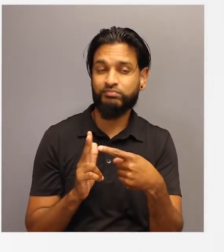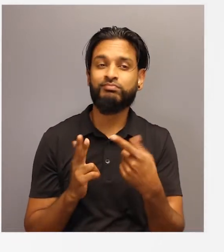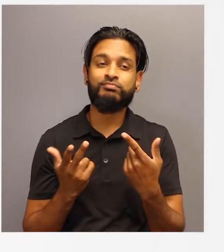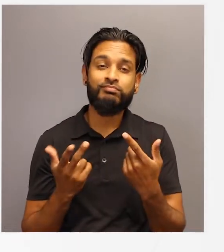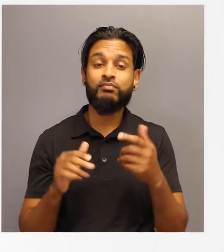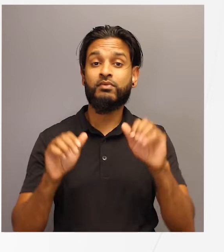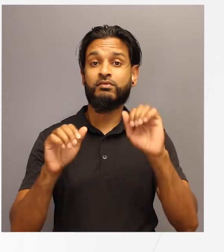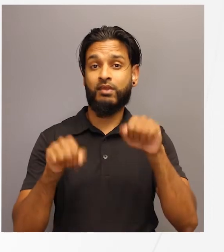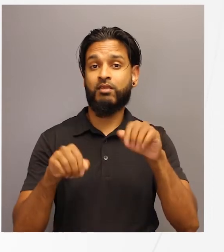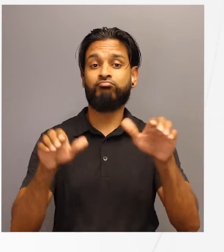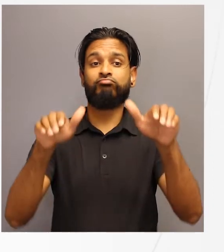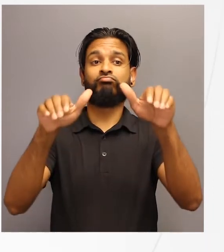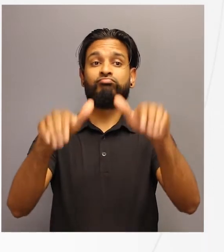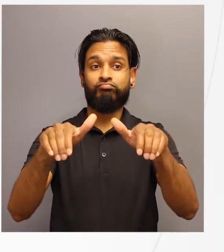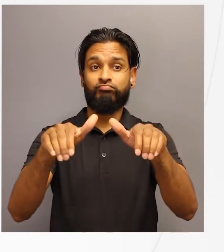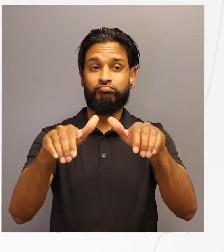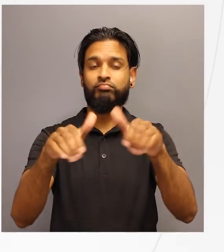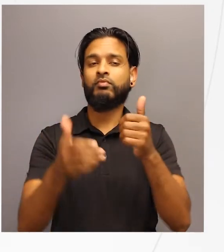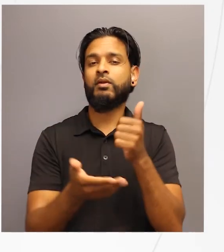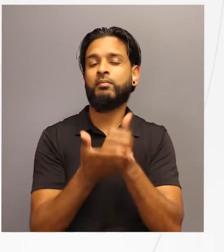student's shoulders in front of them for stability.